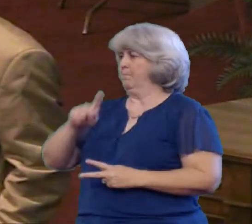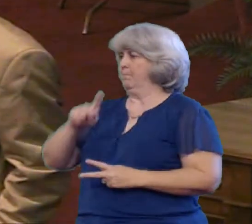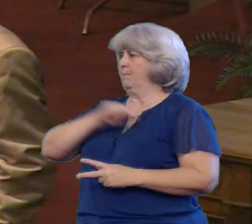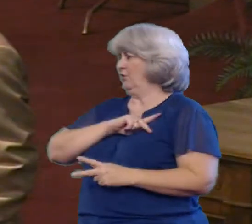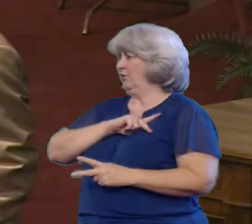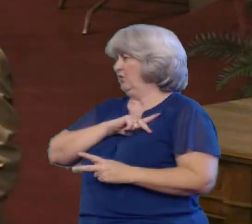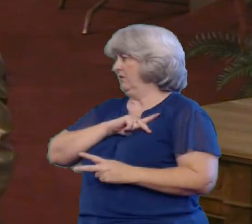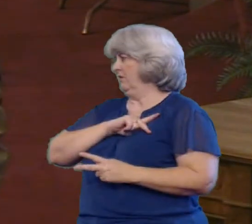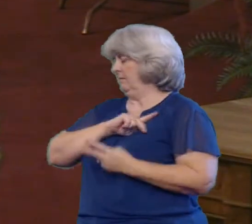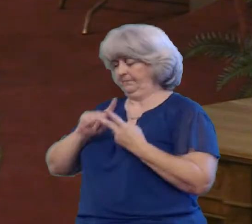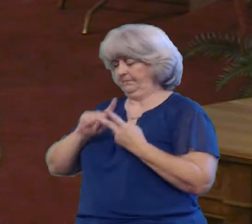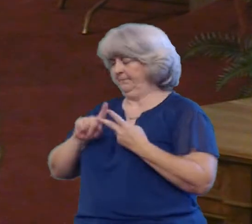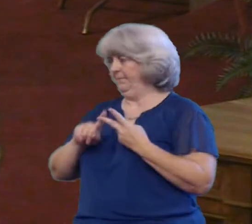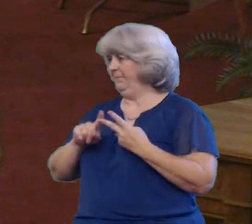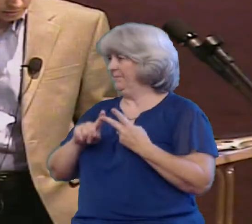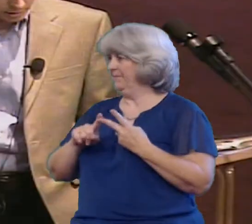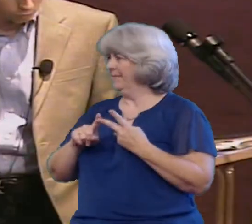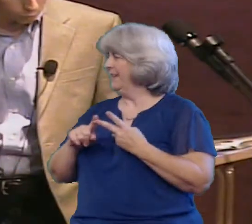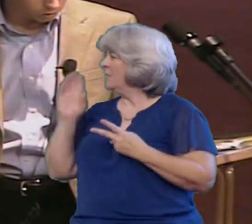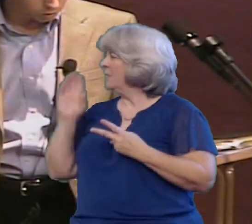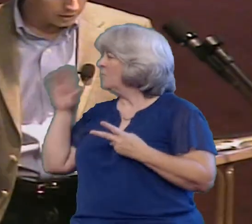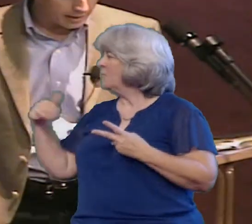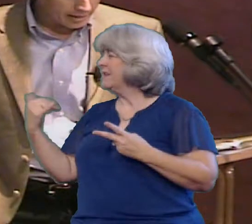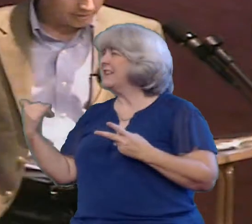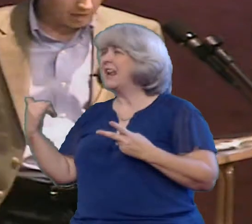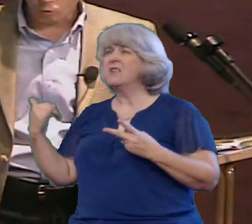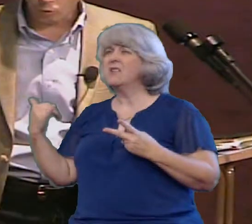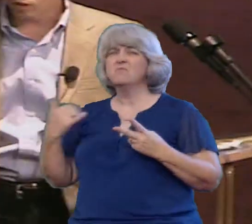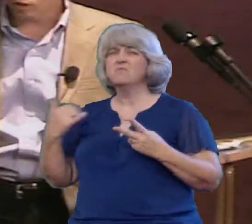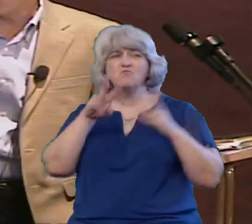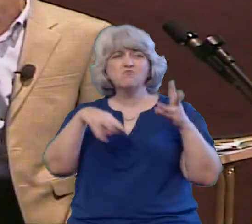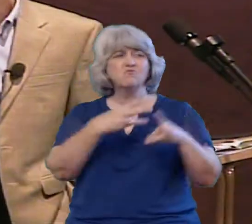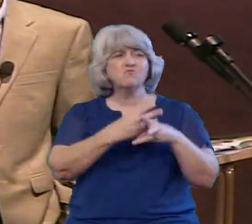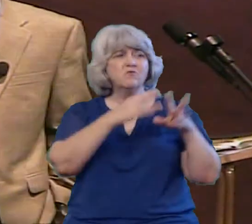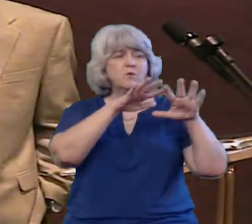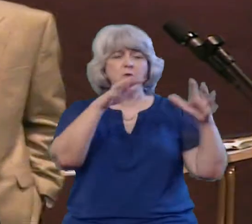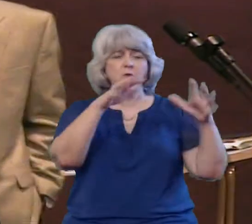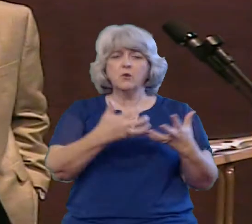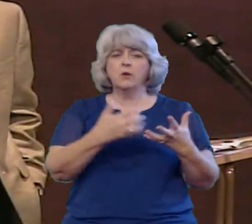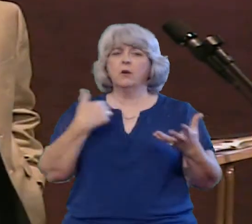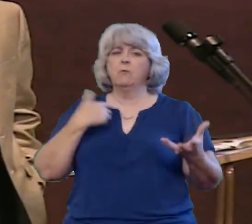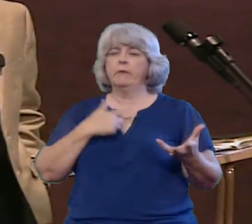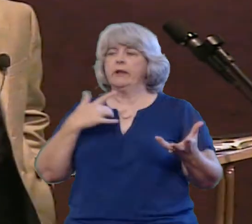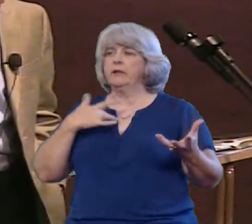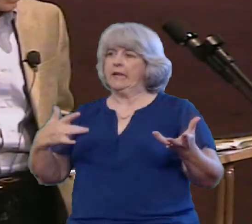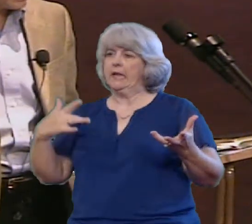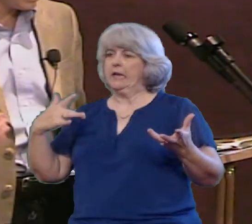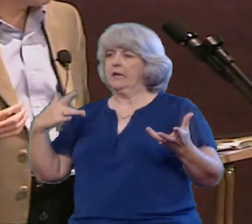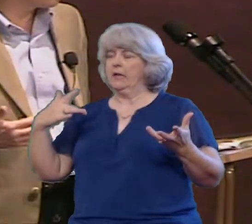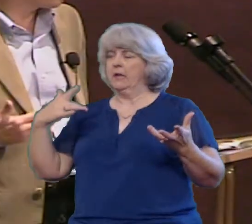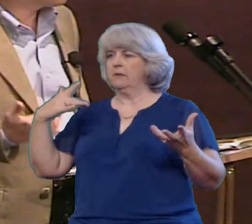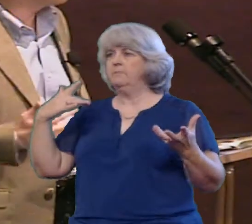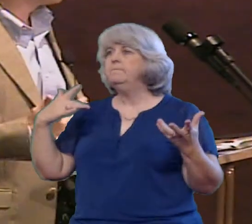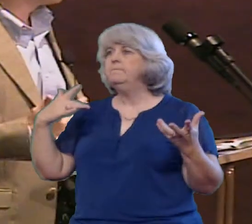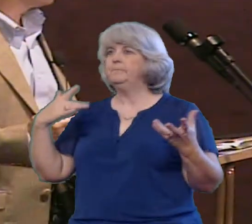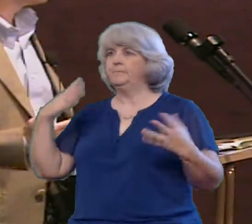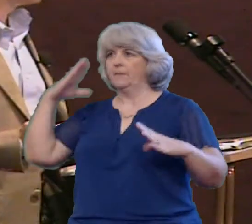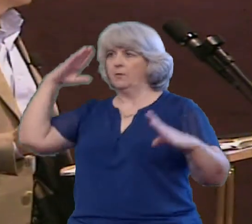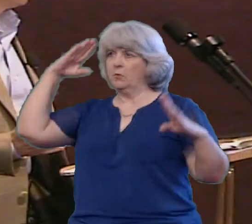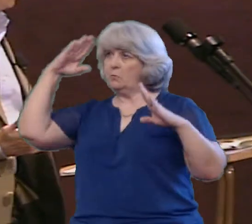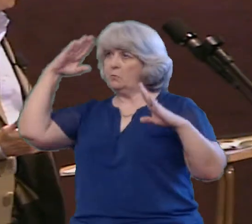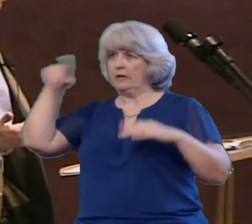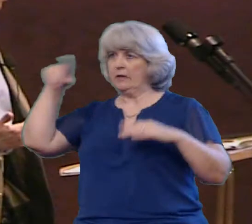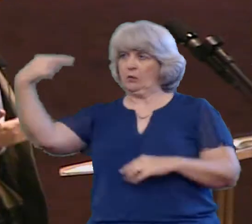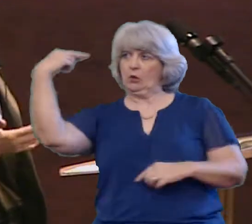biggest problems that we have today in in today's world Is that we worry so much about Perception and how others might view or judges